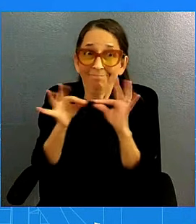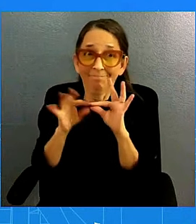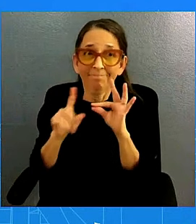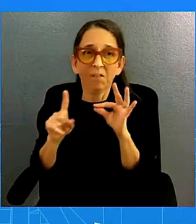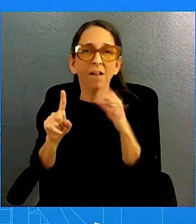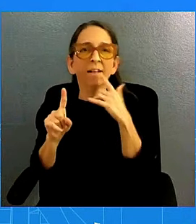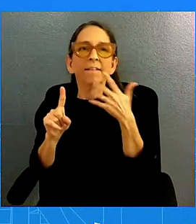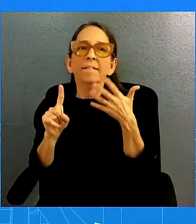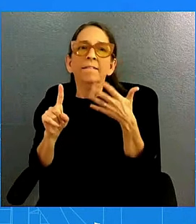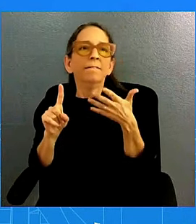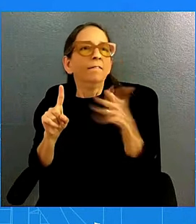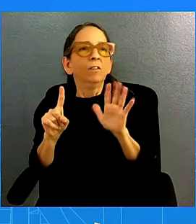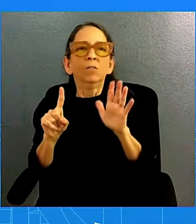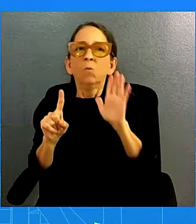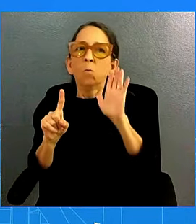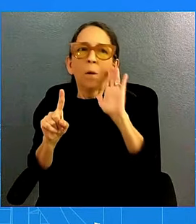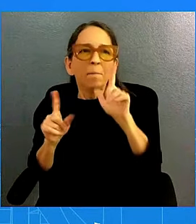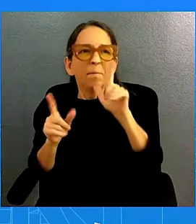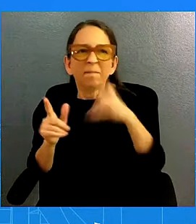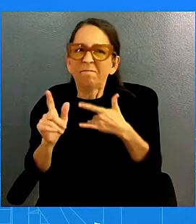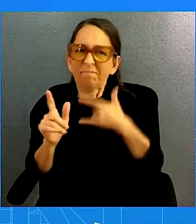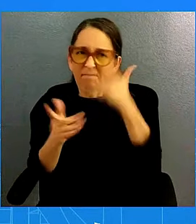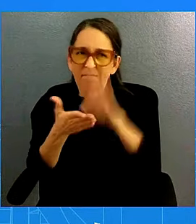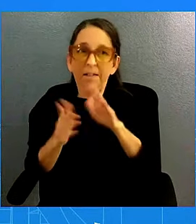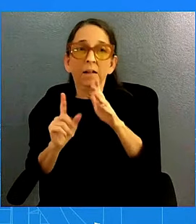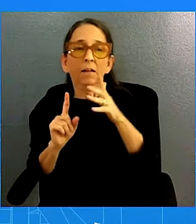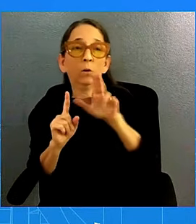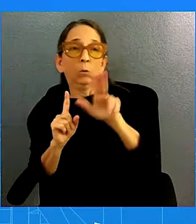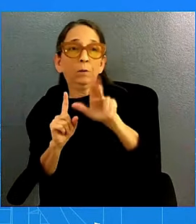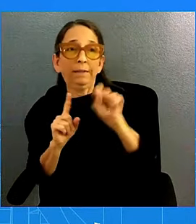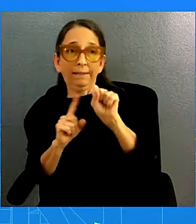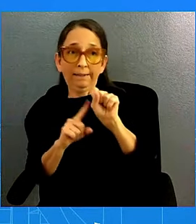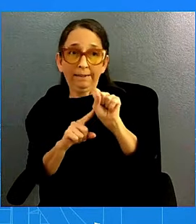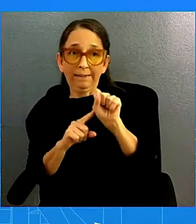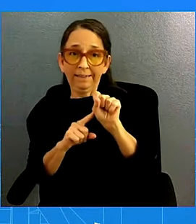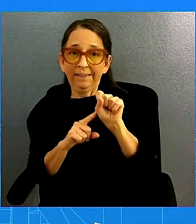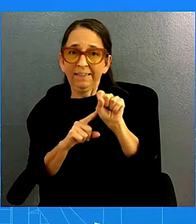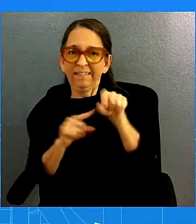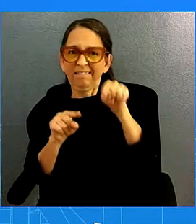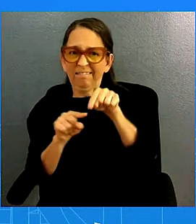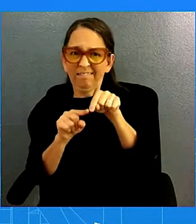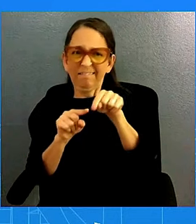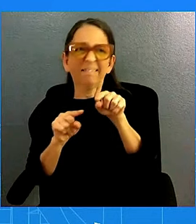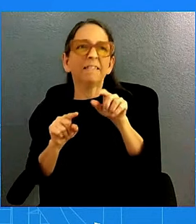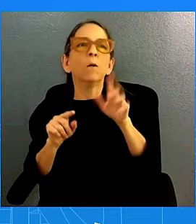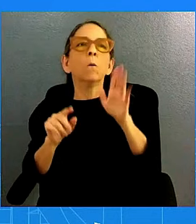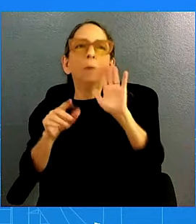the future of U.S. Steel ought to be. He's made that clear. But he also respects the CFIUS process. And again, that process is ongoing.